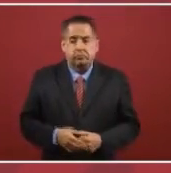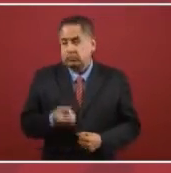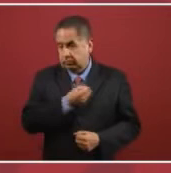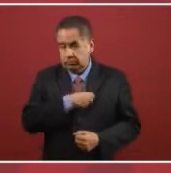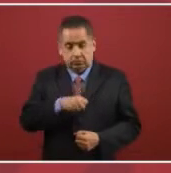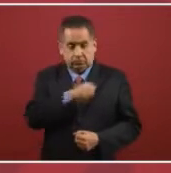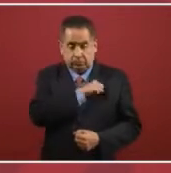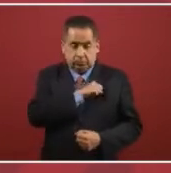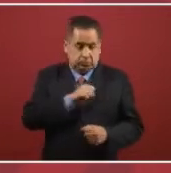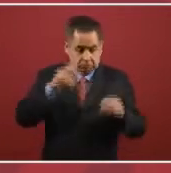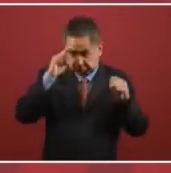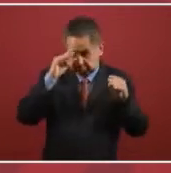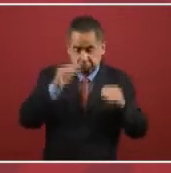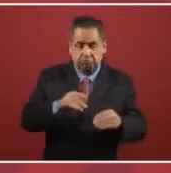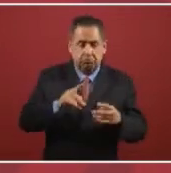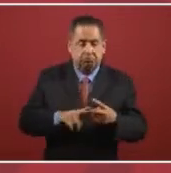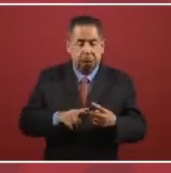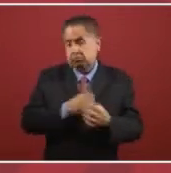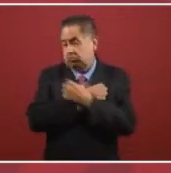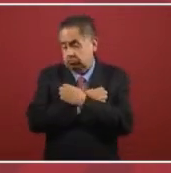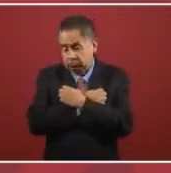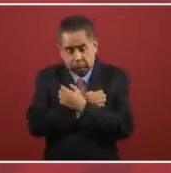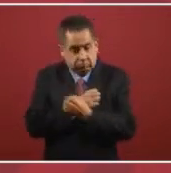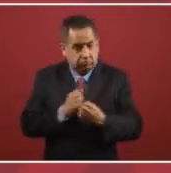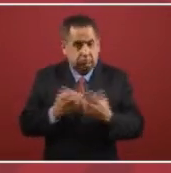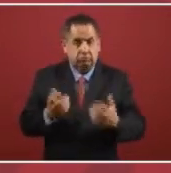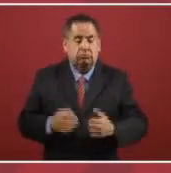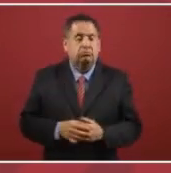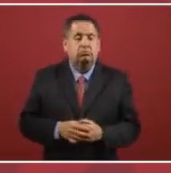Health. Education.